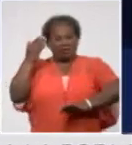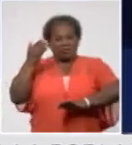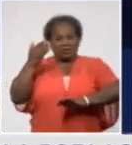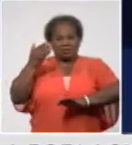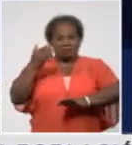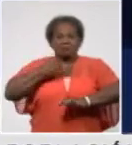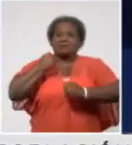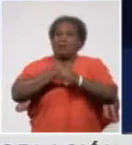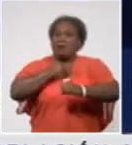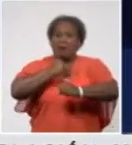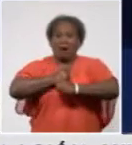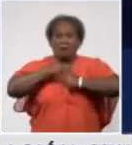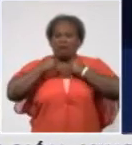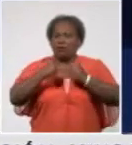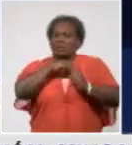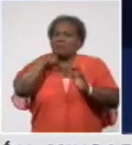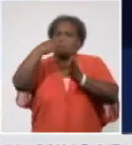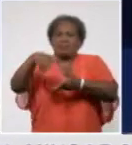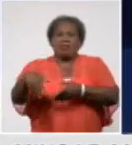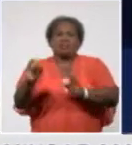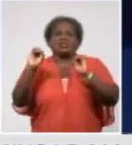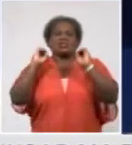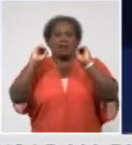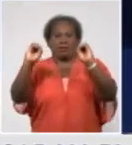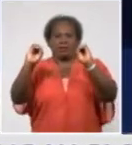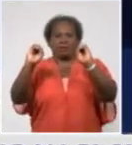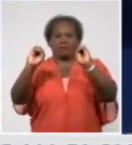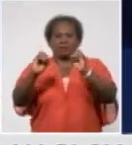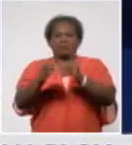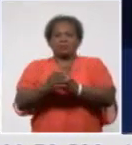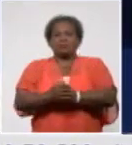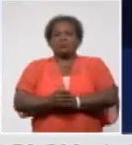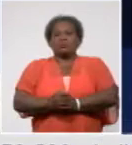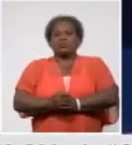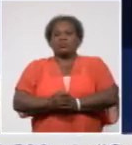lower than the global rate of 3.2%.